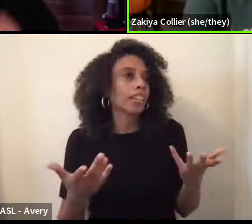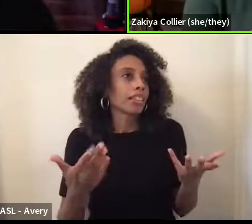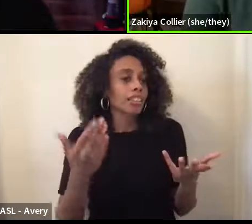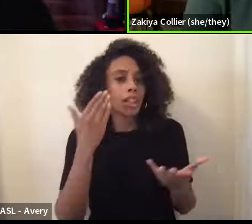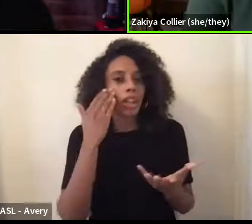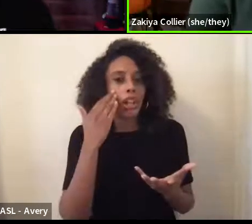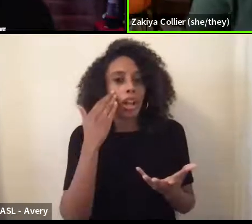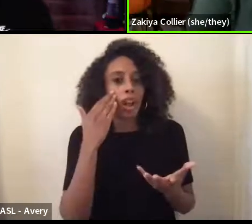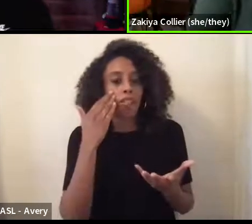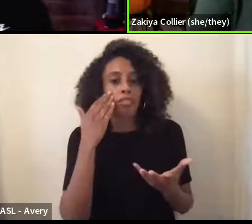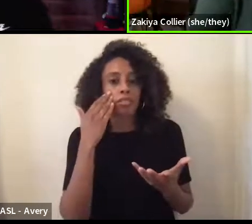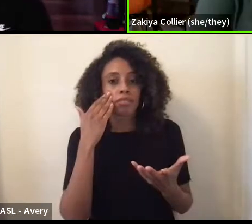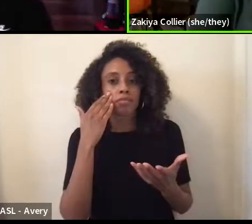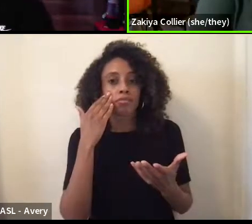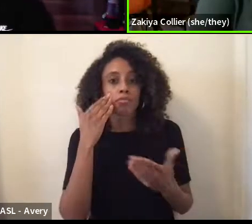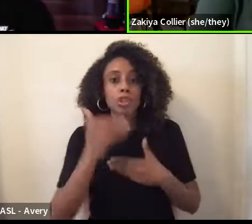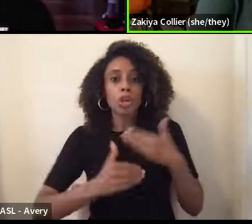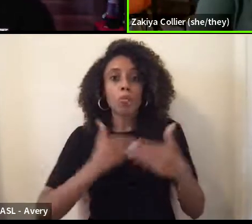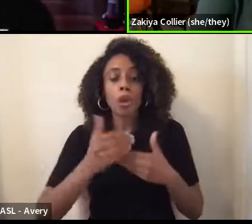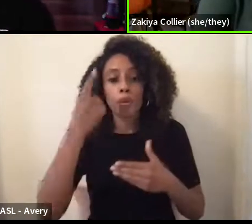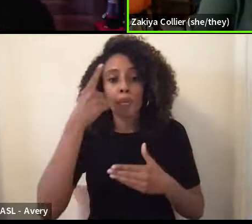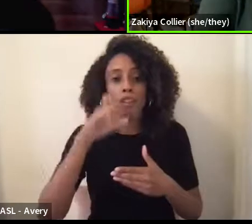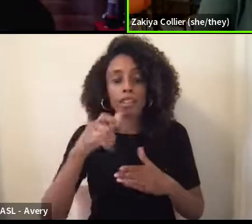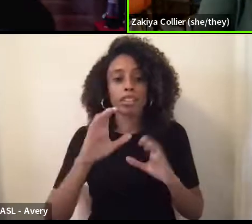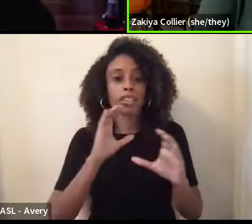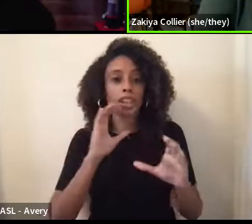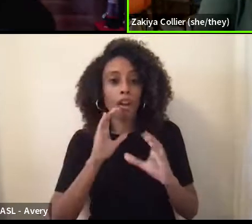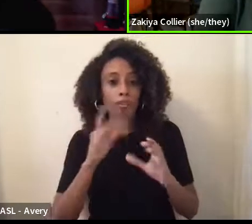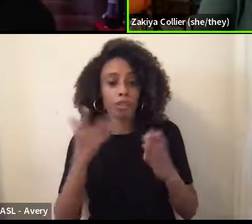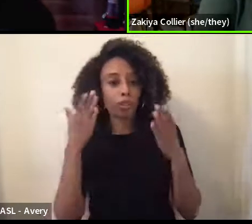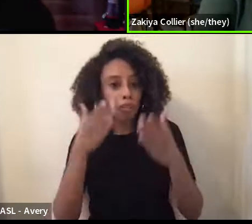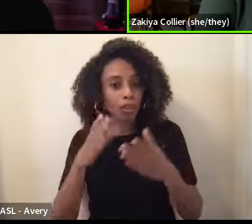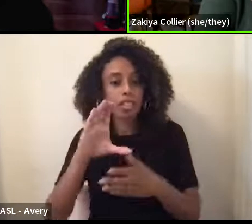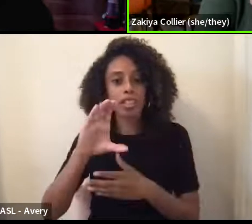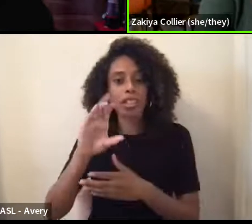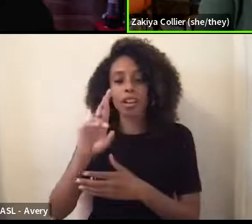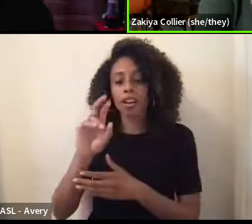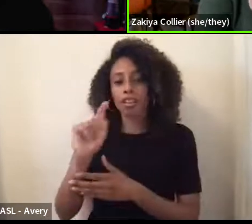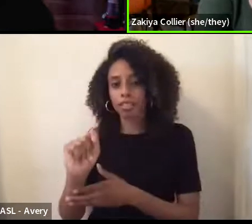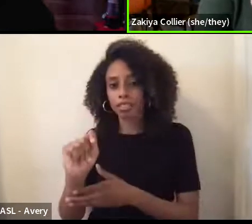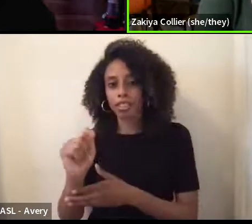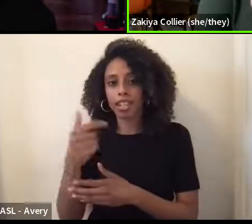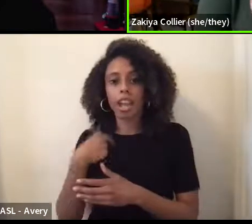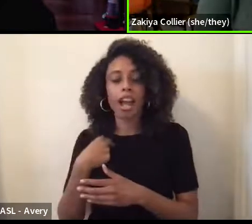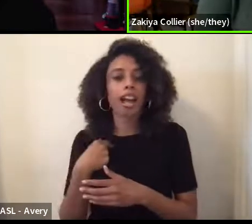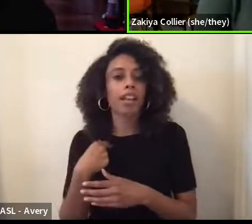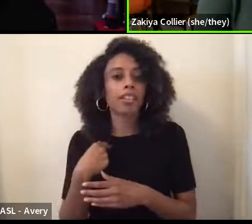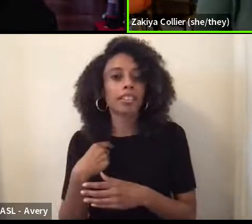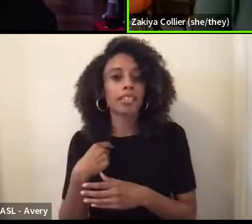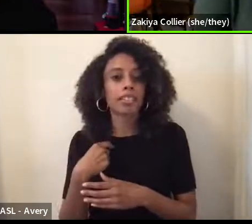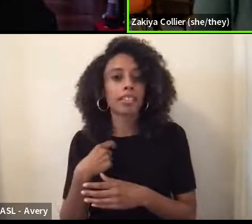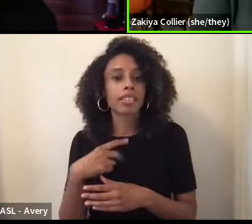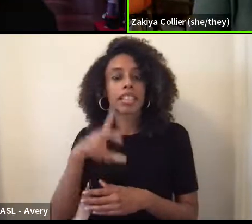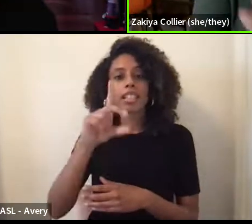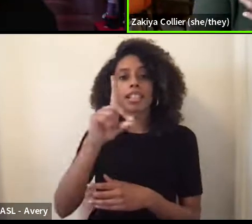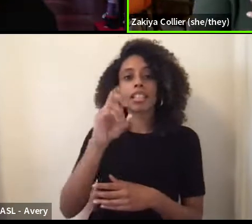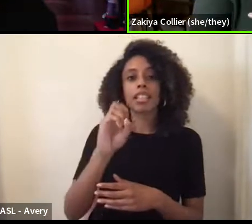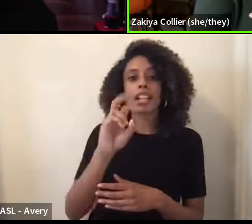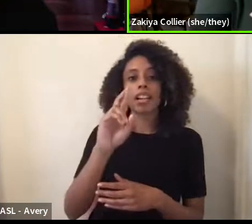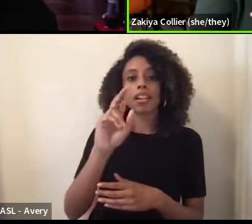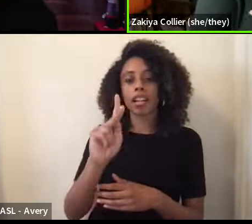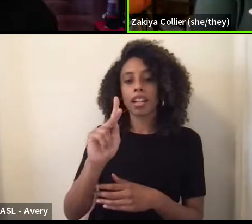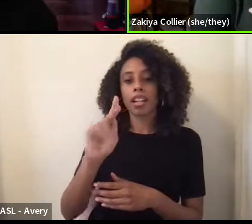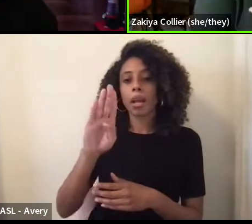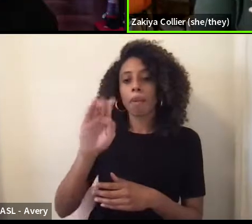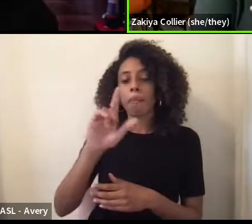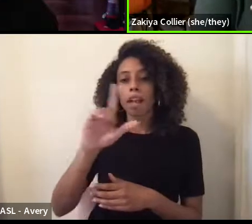in, in for this conversation, like around critical race theory, um, I did pull out, um, Derek Bell's faces at the bottom of